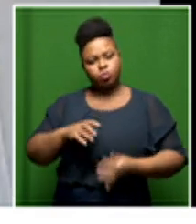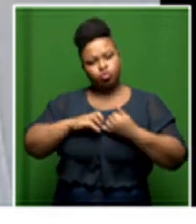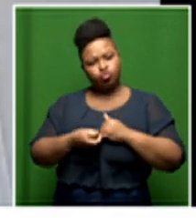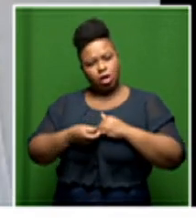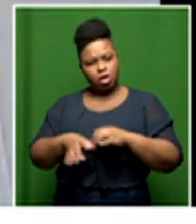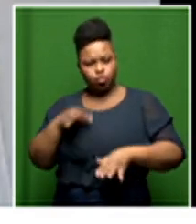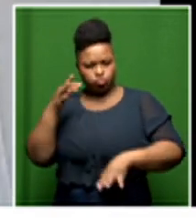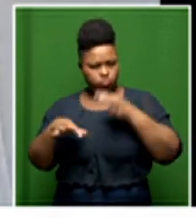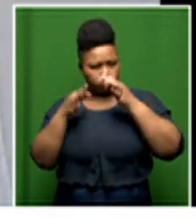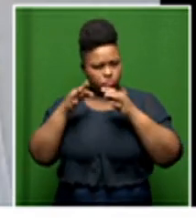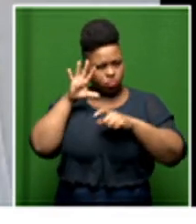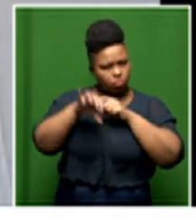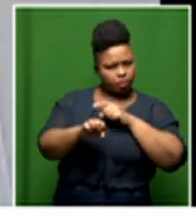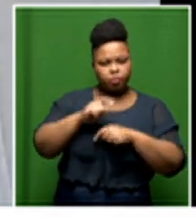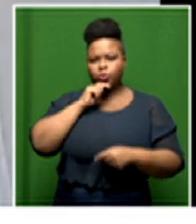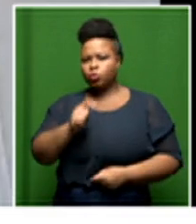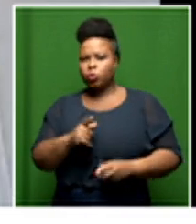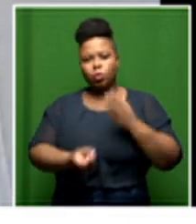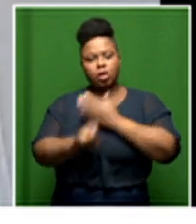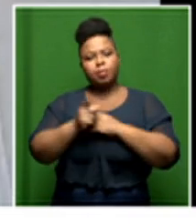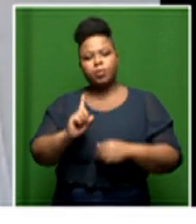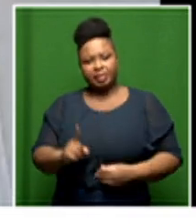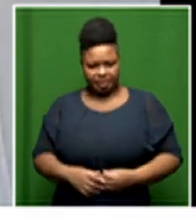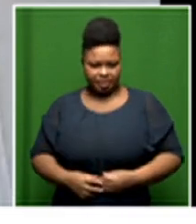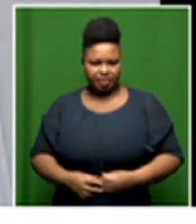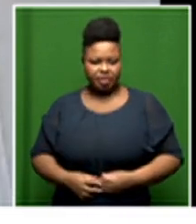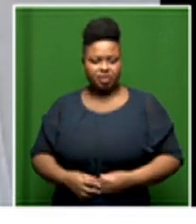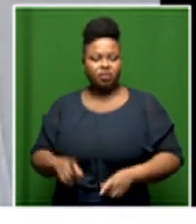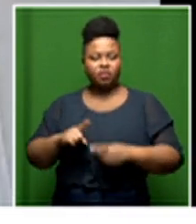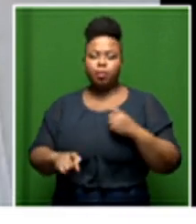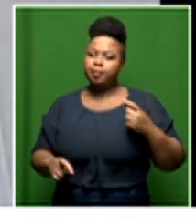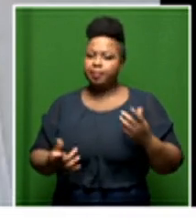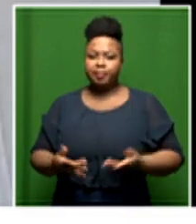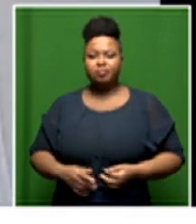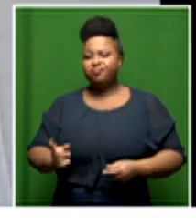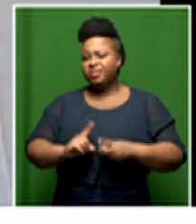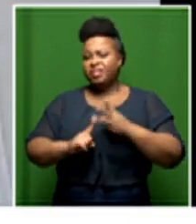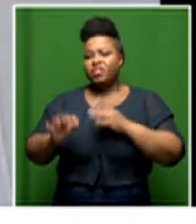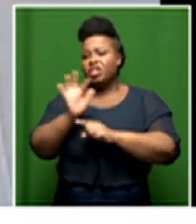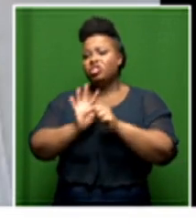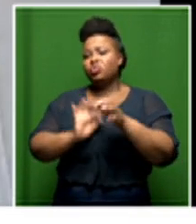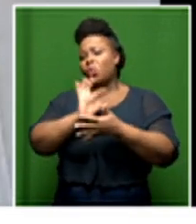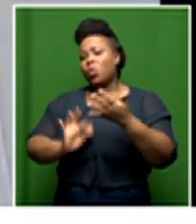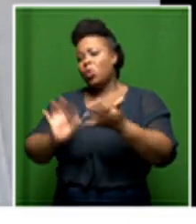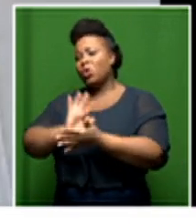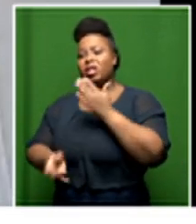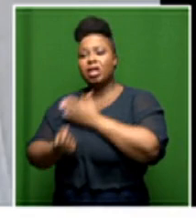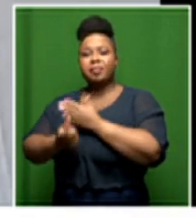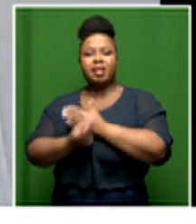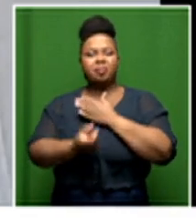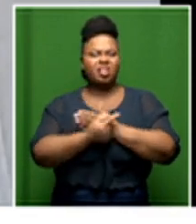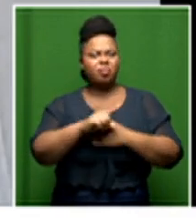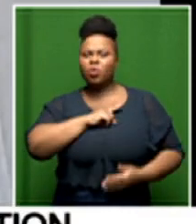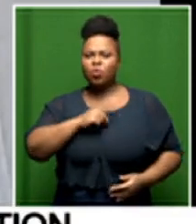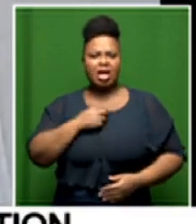and discover the truth you know behind you know what it is that is happening behind the scenes that is holding